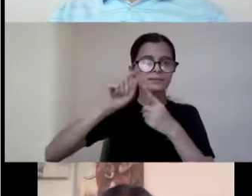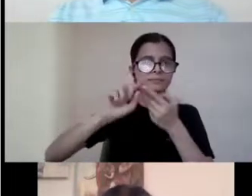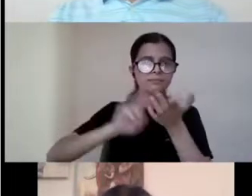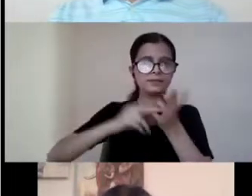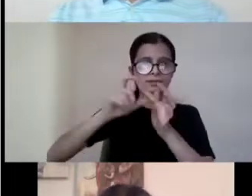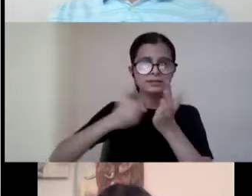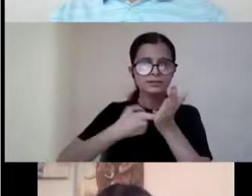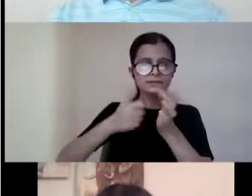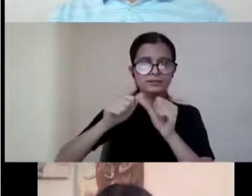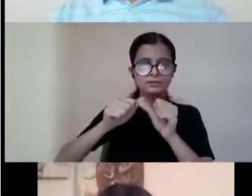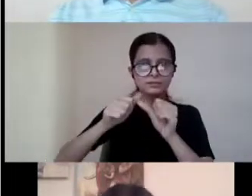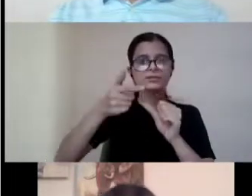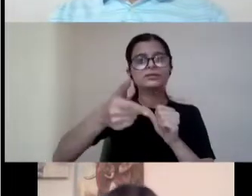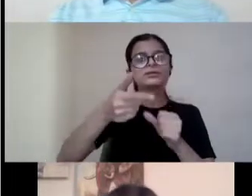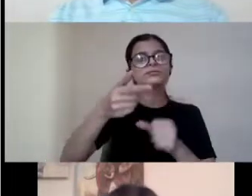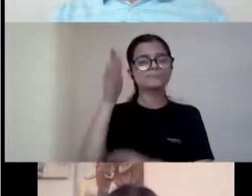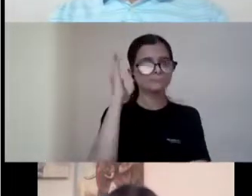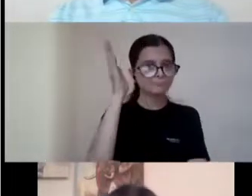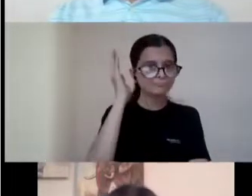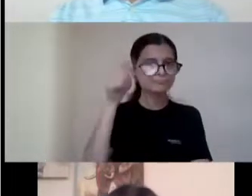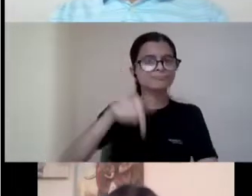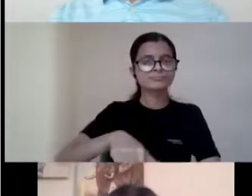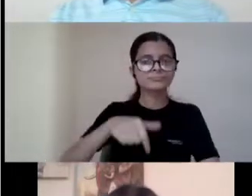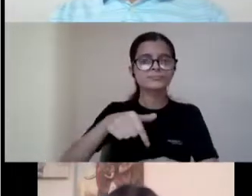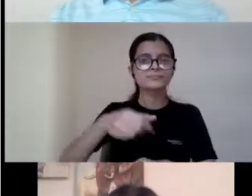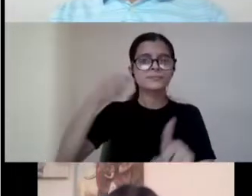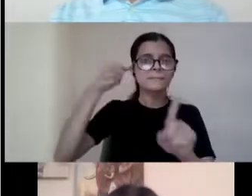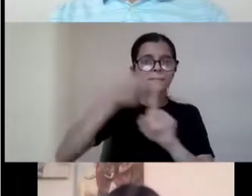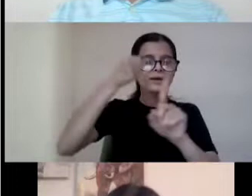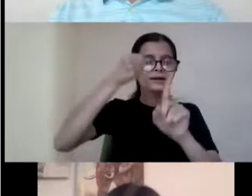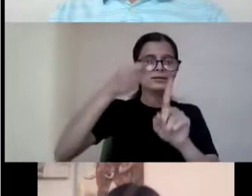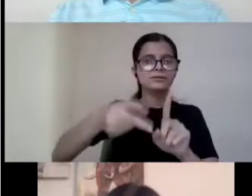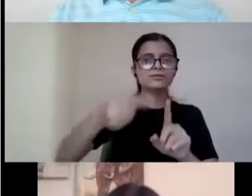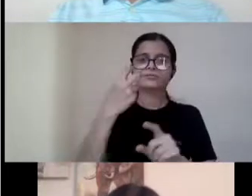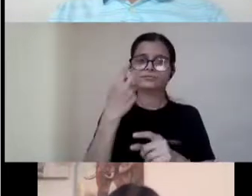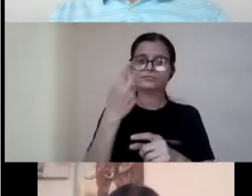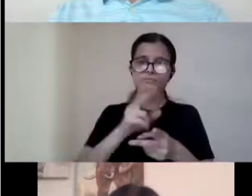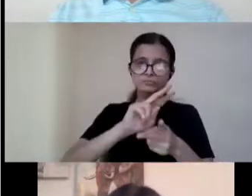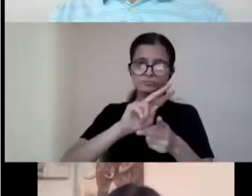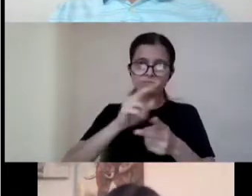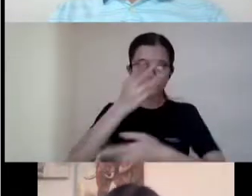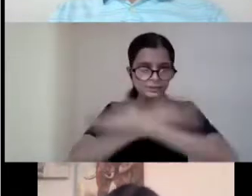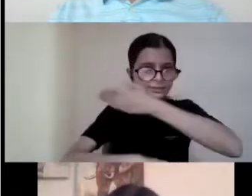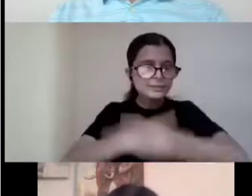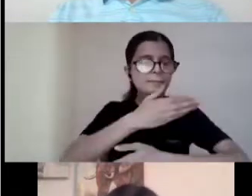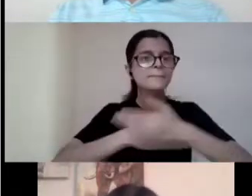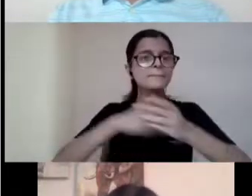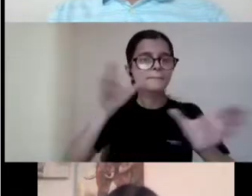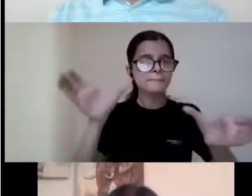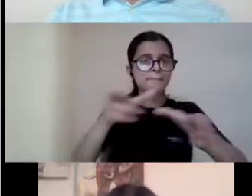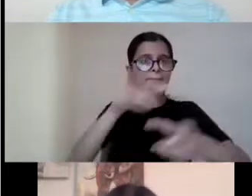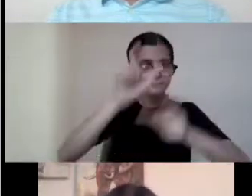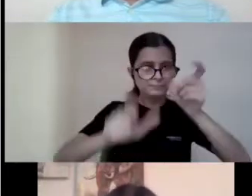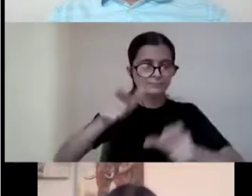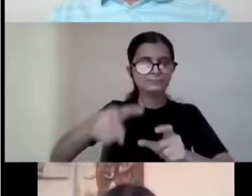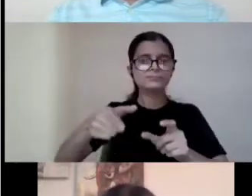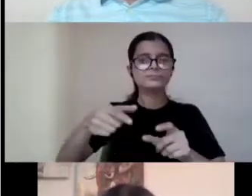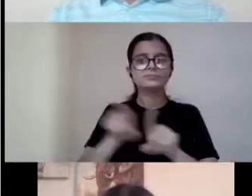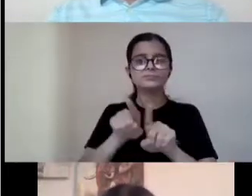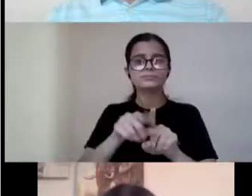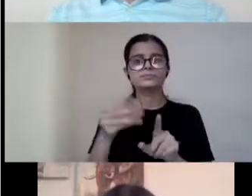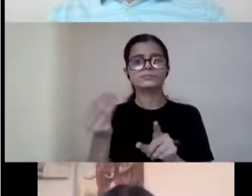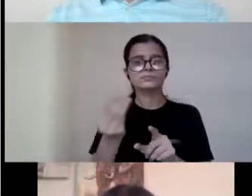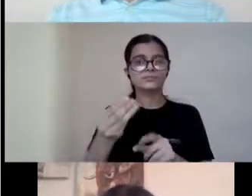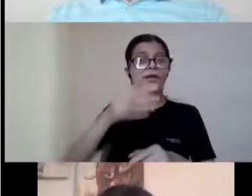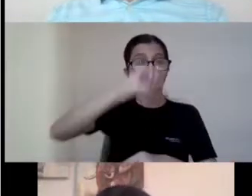discuss the Marrakesh Treaty, its impact on persons with print disabilities and consider and analyze its implications on